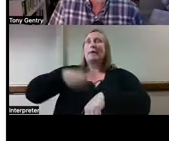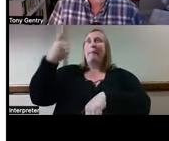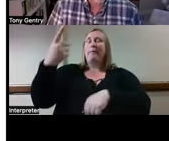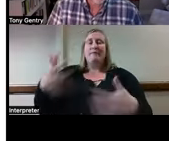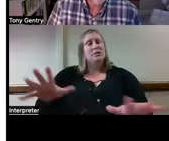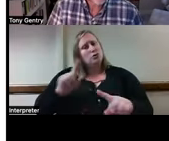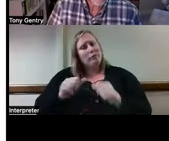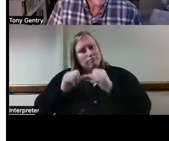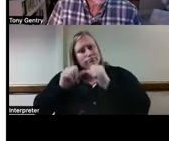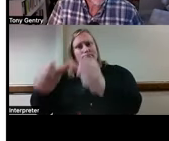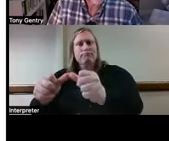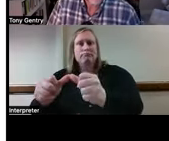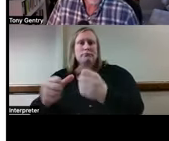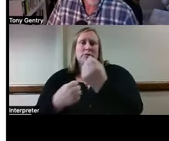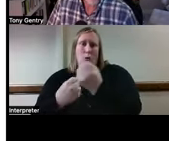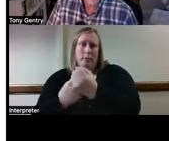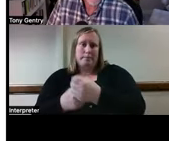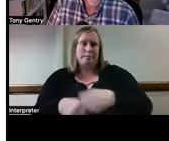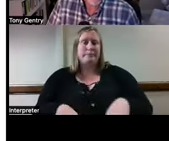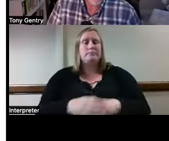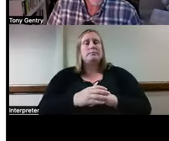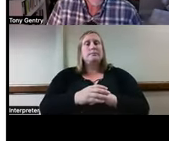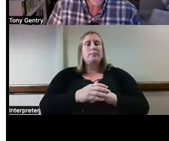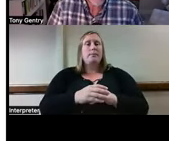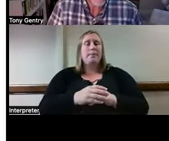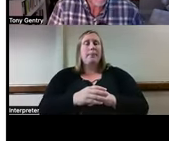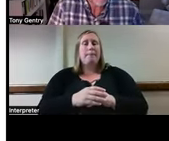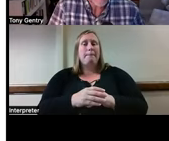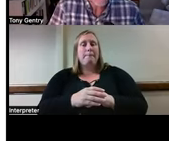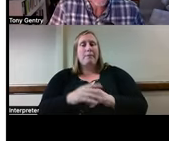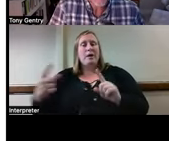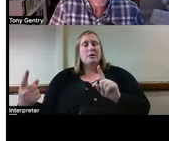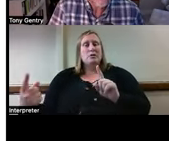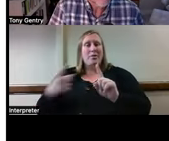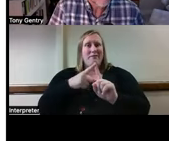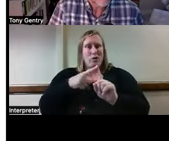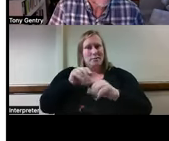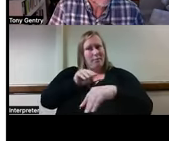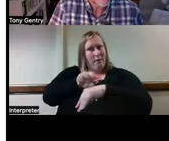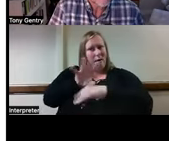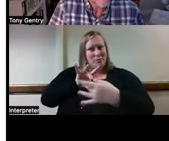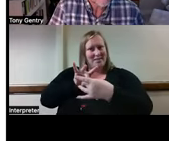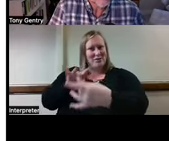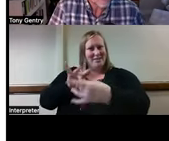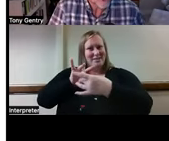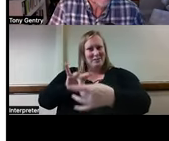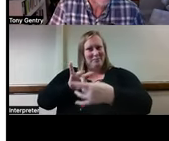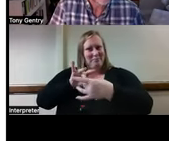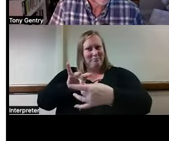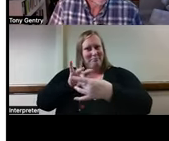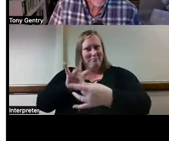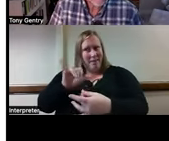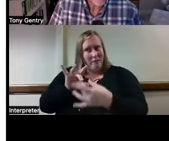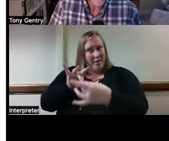And that goes back to the very first ethical standard, the counseling relationship, which states in part,